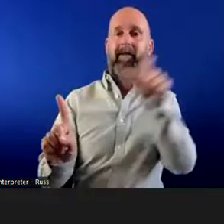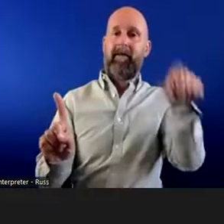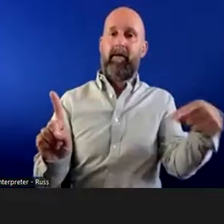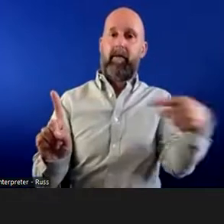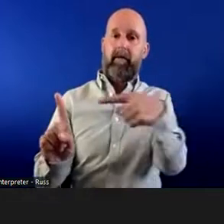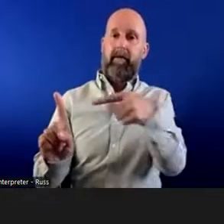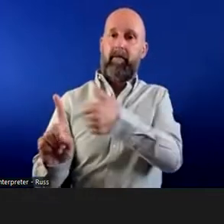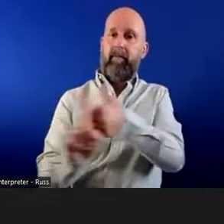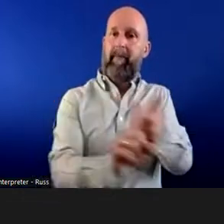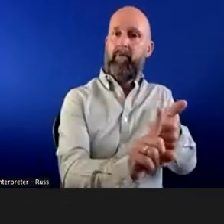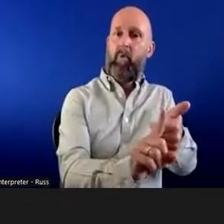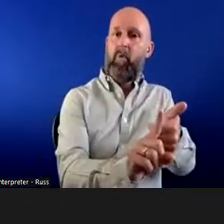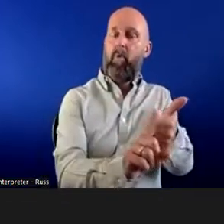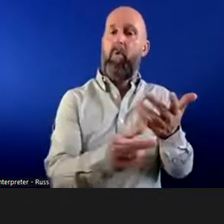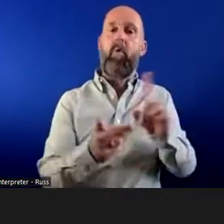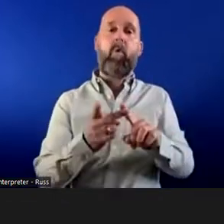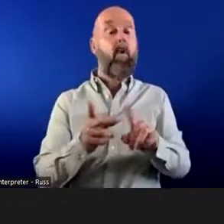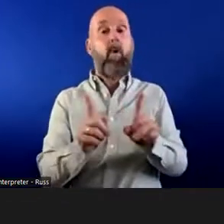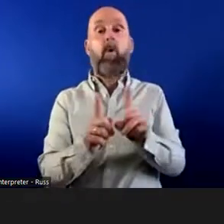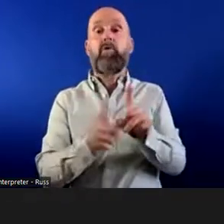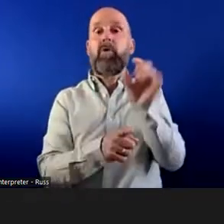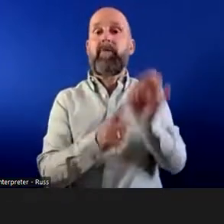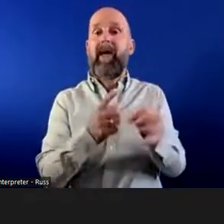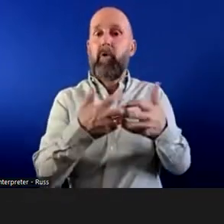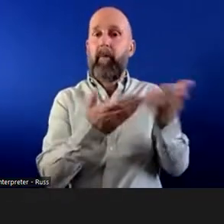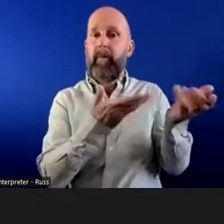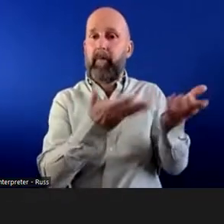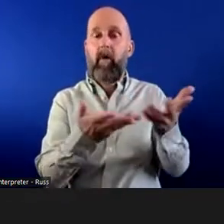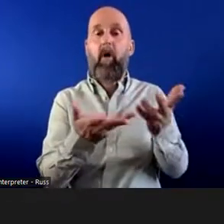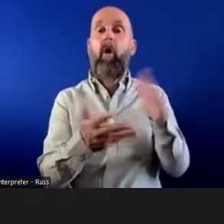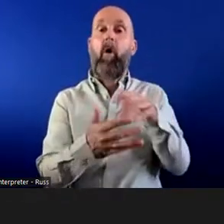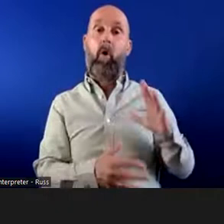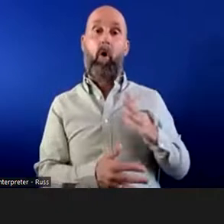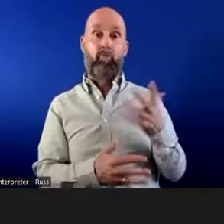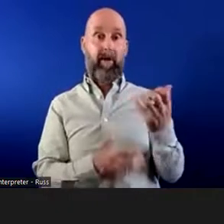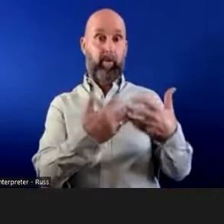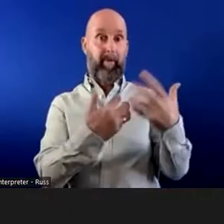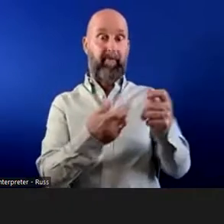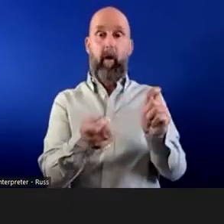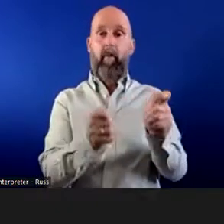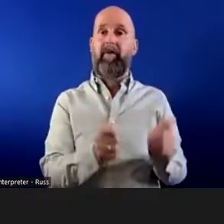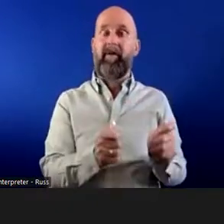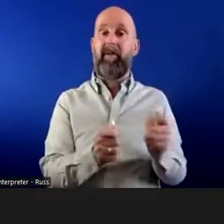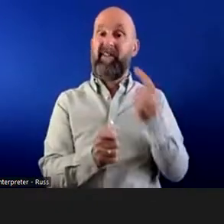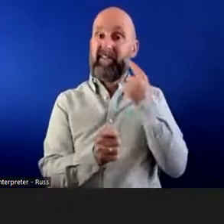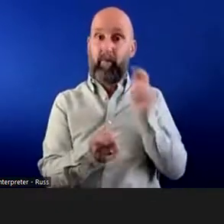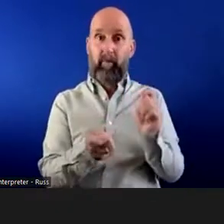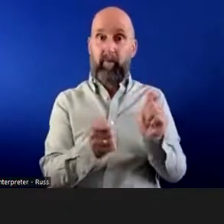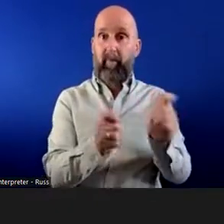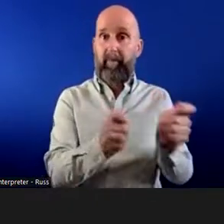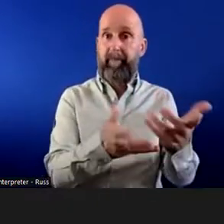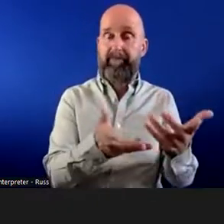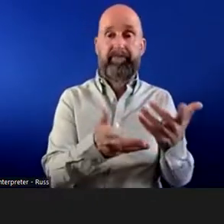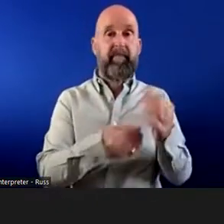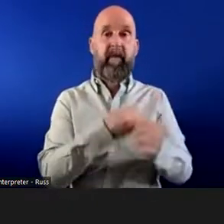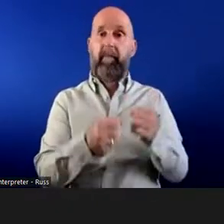a mentor, and getting special equipment or modifying existing equipment. It could be some simple steps that are required in terms of